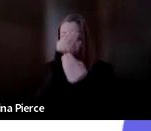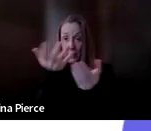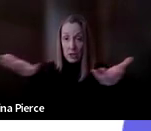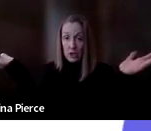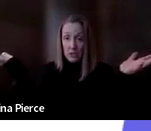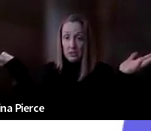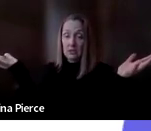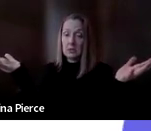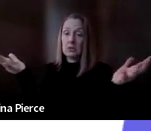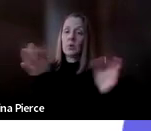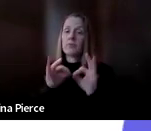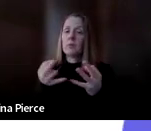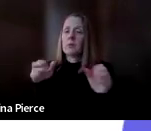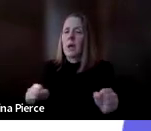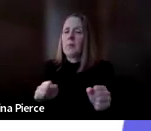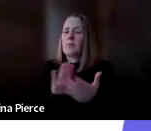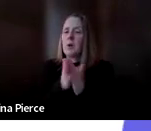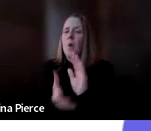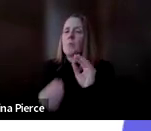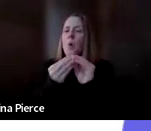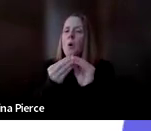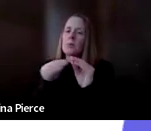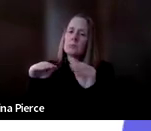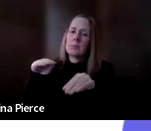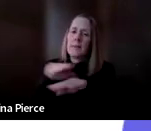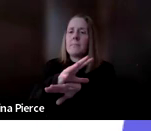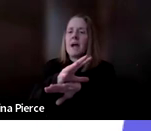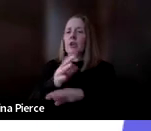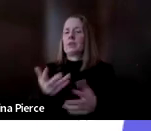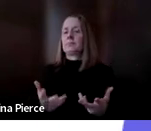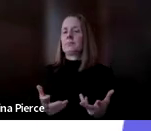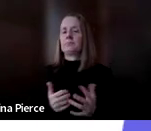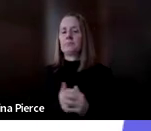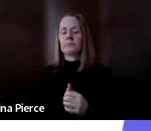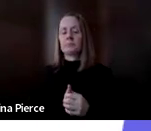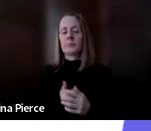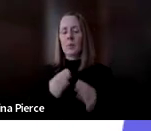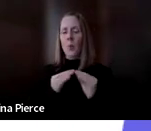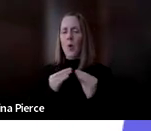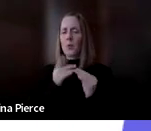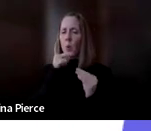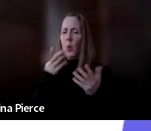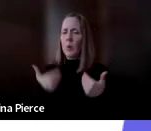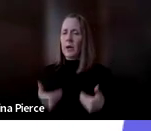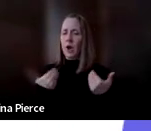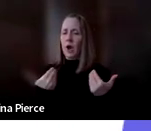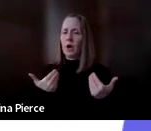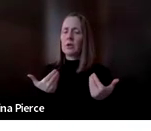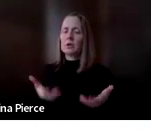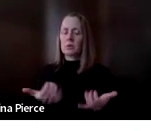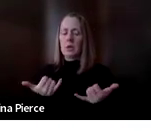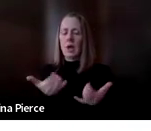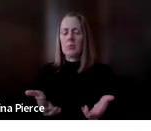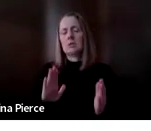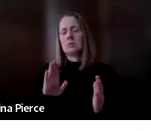I think that gives you a pretty good idea of kind of who we are at Michigan Alliance for Families if we want to go ahead let's dive into